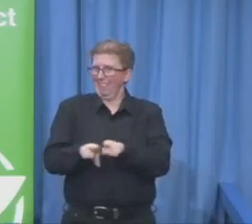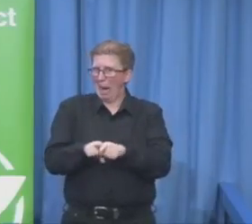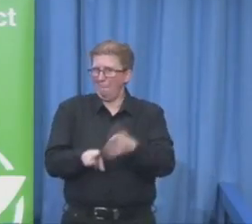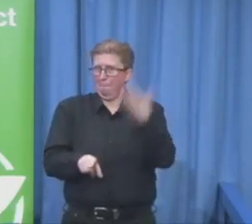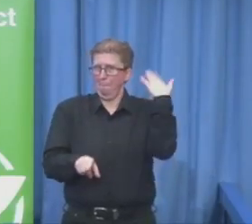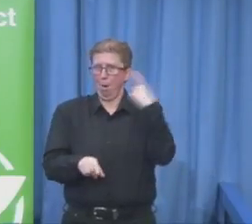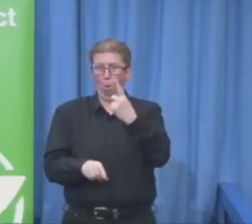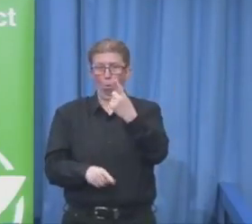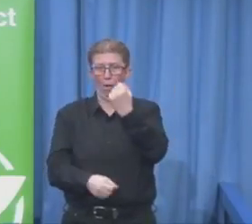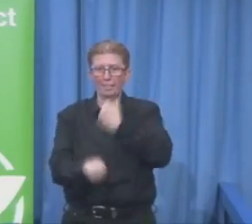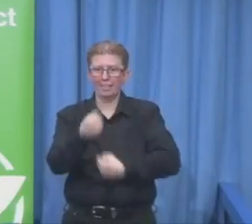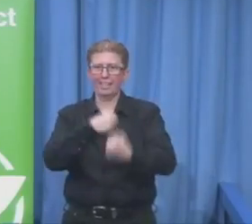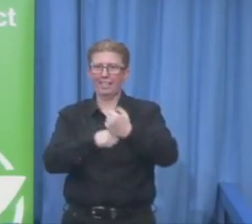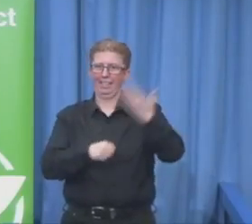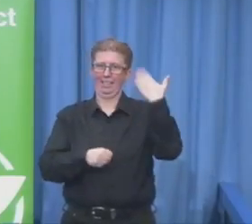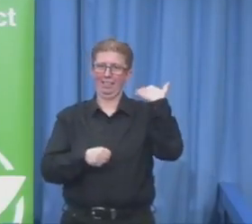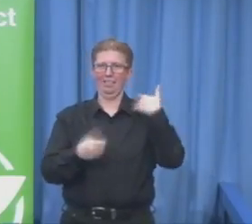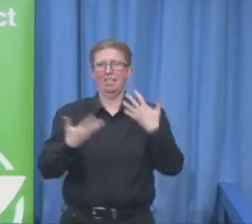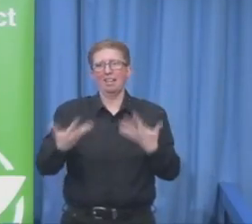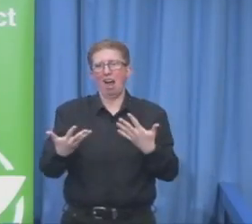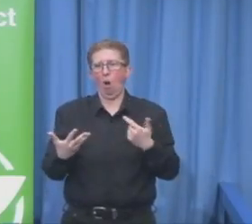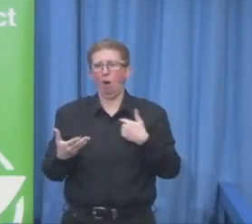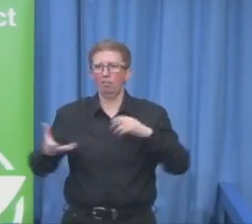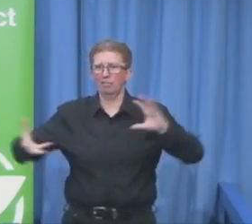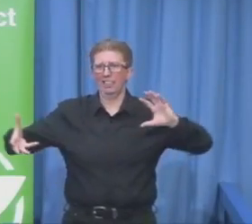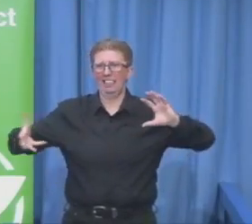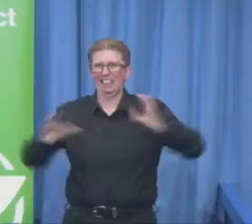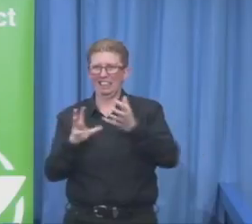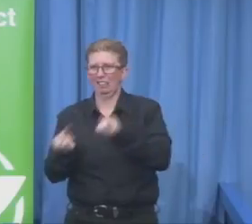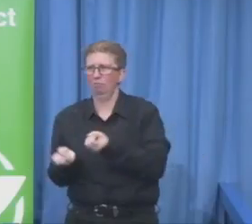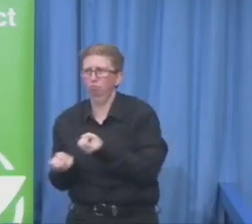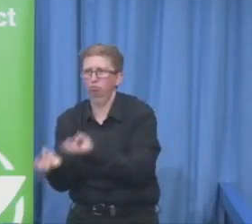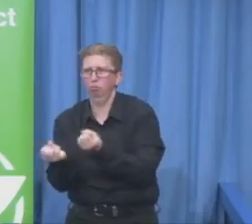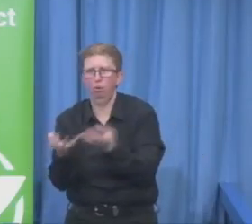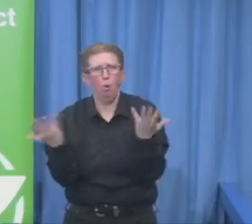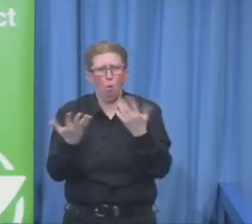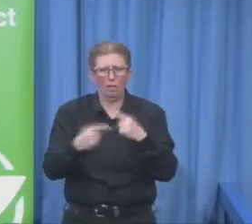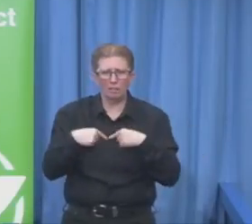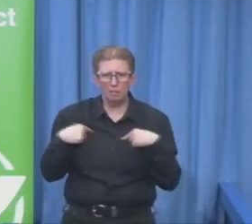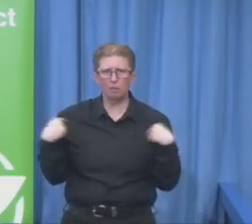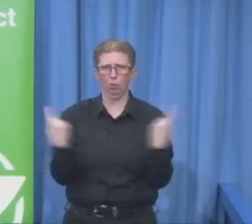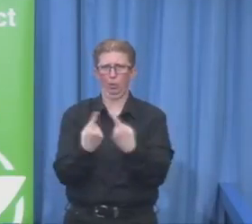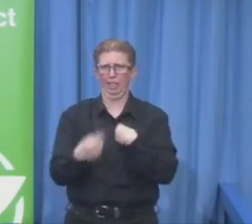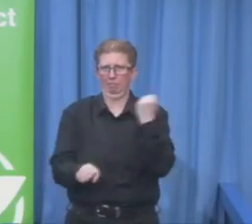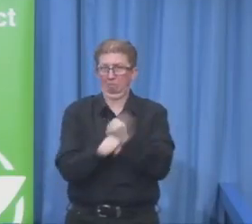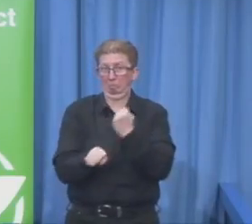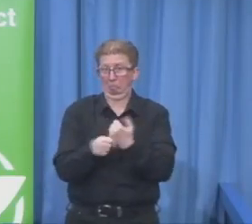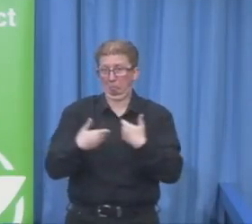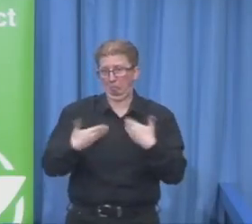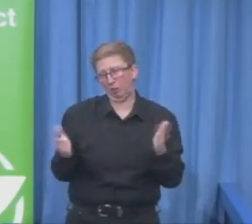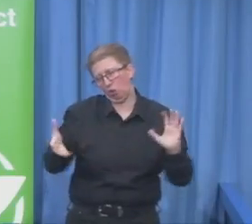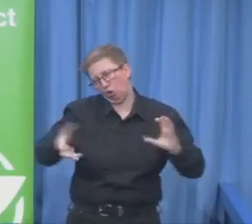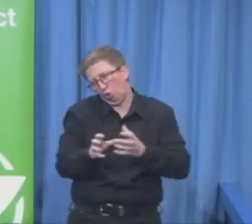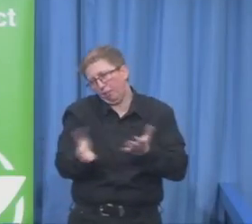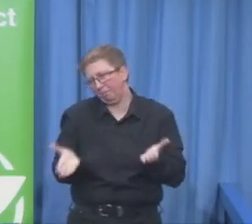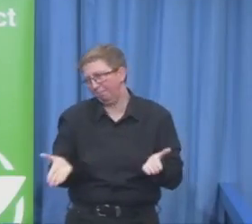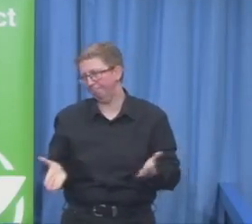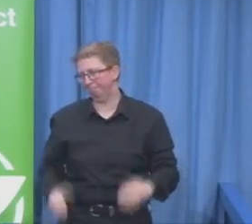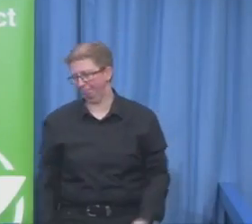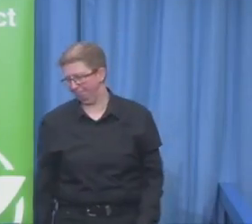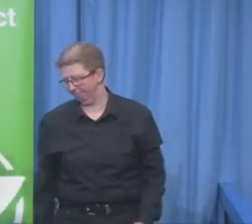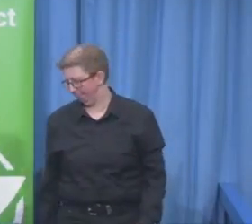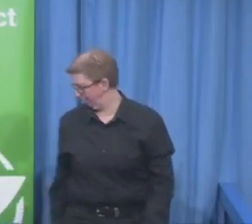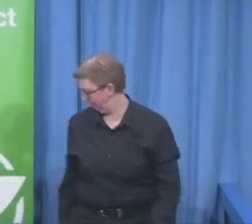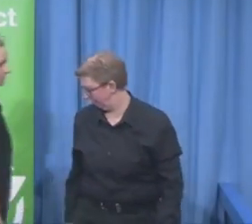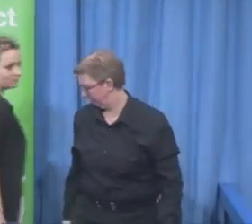of what we are doing here in Europe. Great. Thank you so much. And Urki, over to you. Thank you. My name is